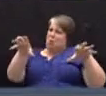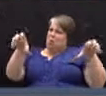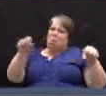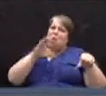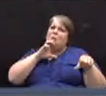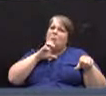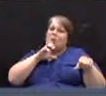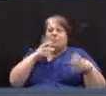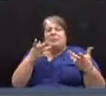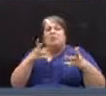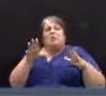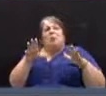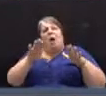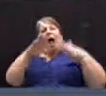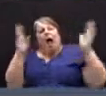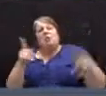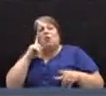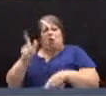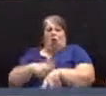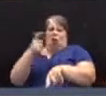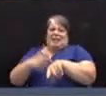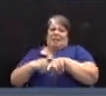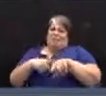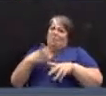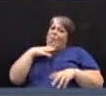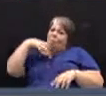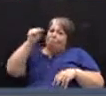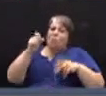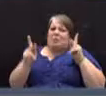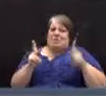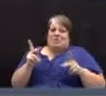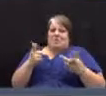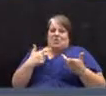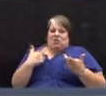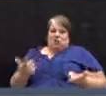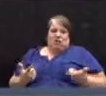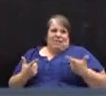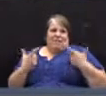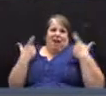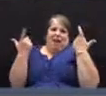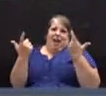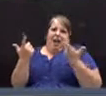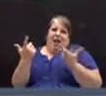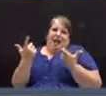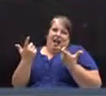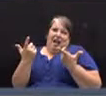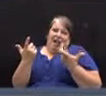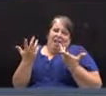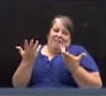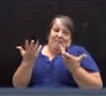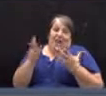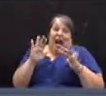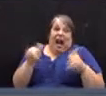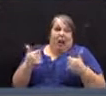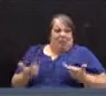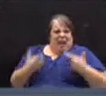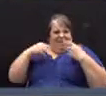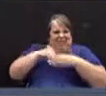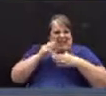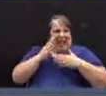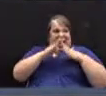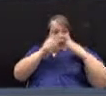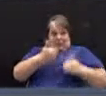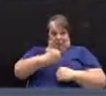They're retired now. They're making their survival living, if you can call it that. By living in the house